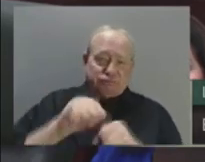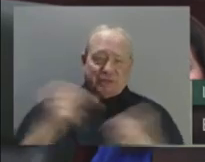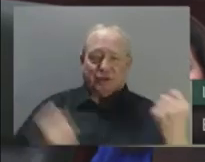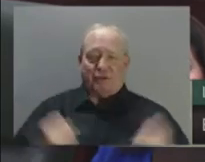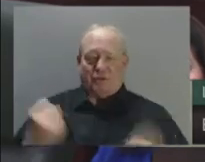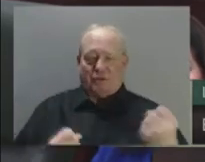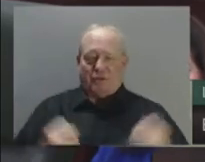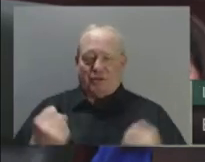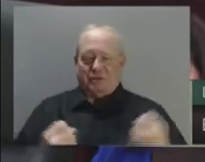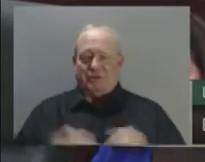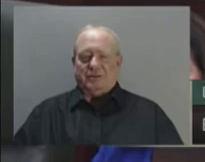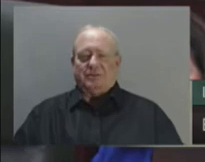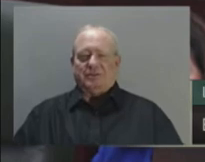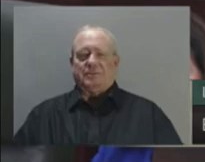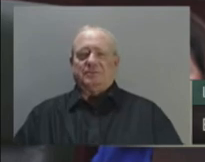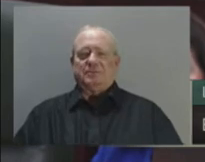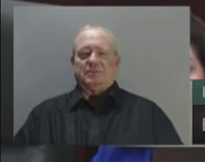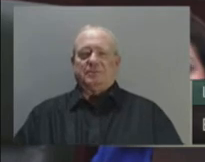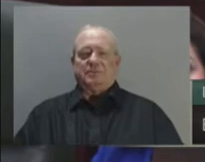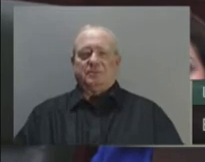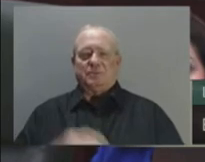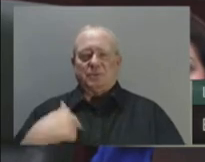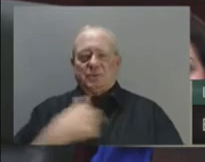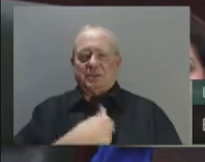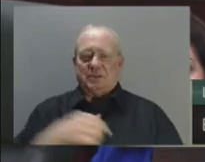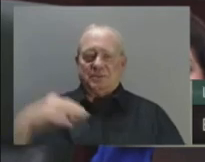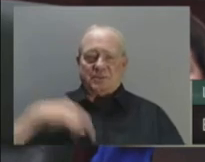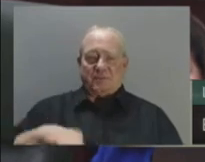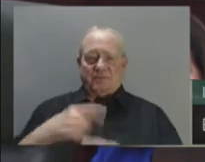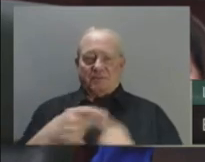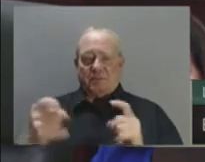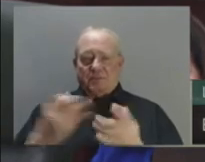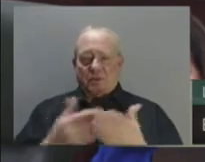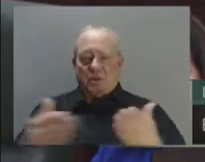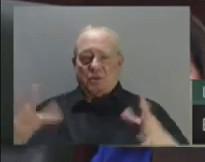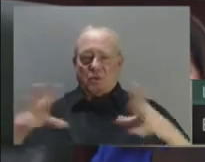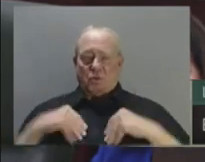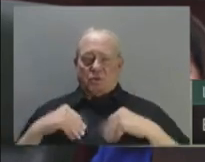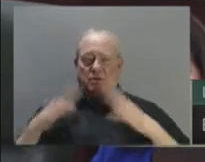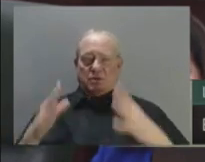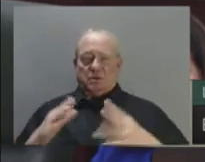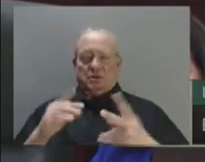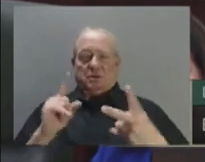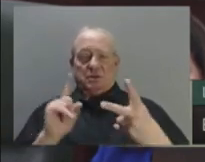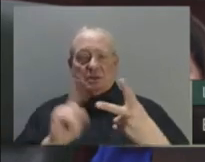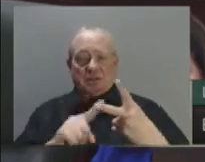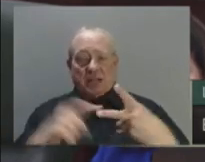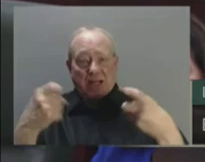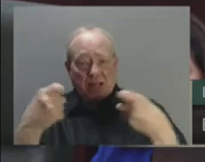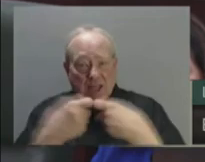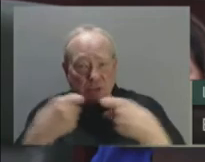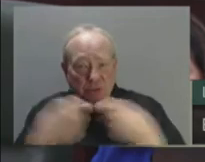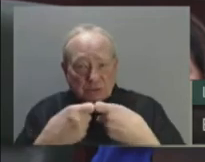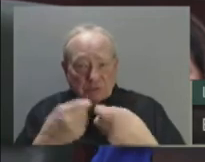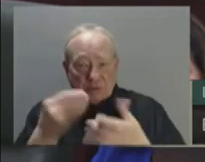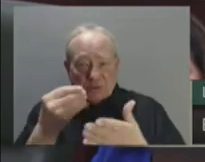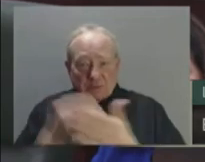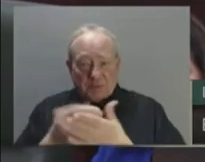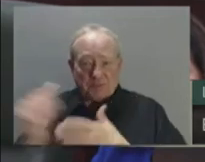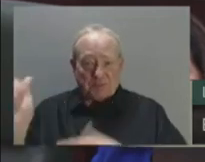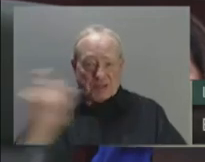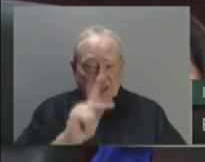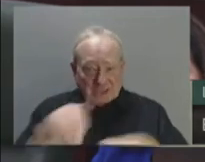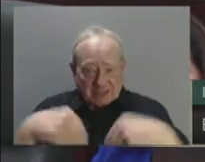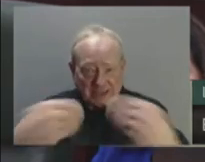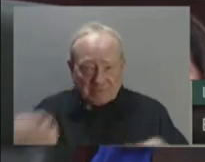an owned resource. Electricity rebates are providing almost 2 million Alberta homes and businesses with relief